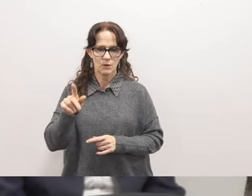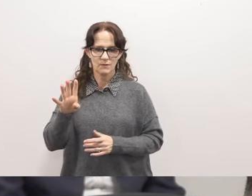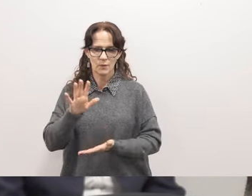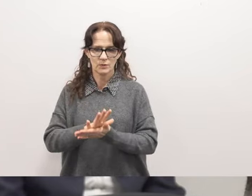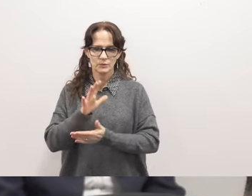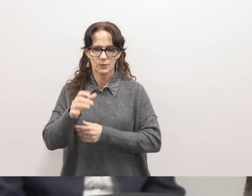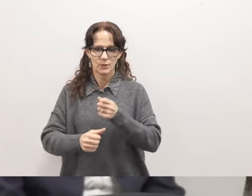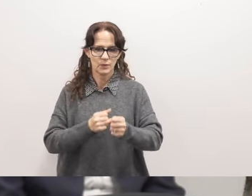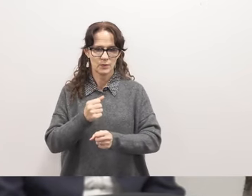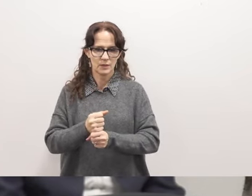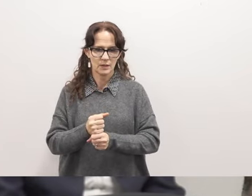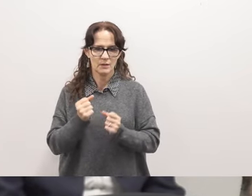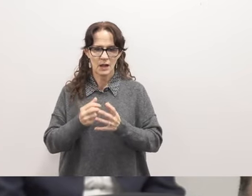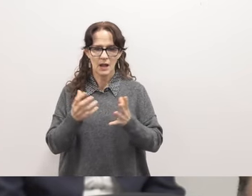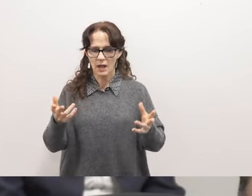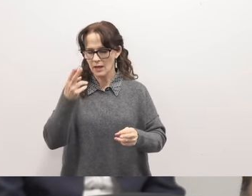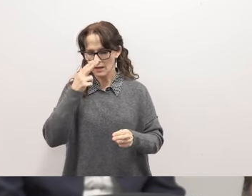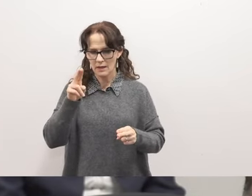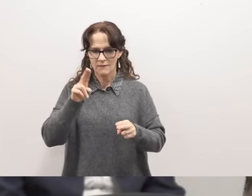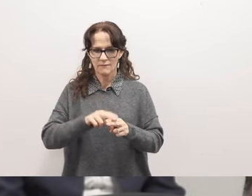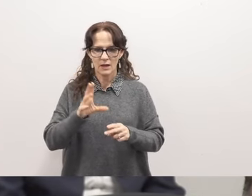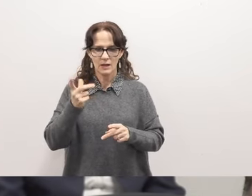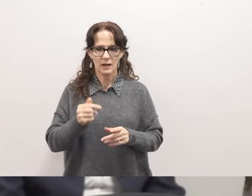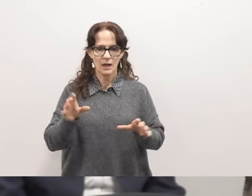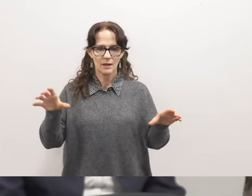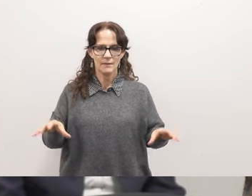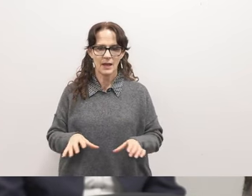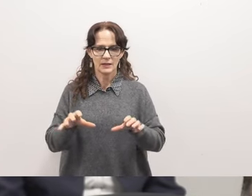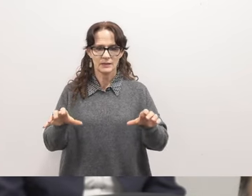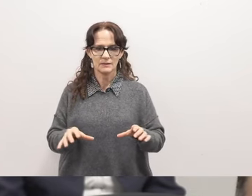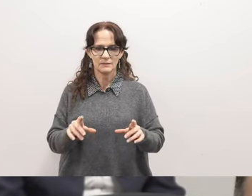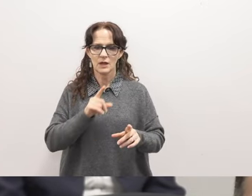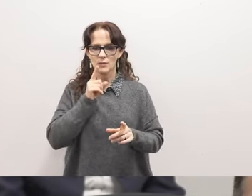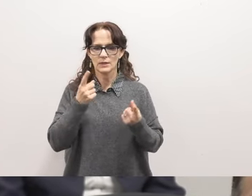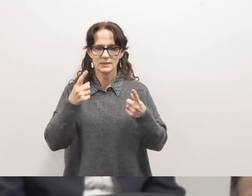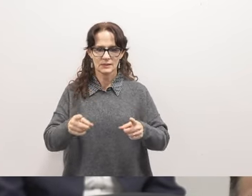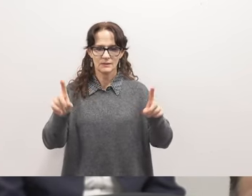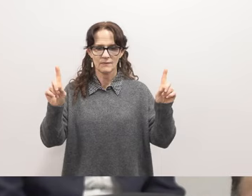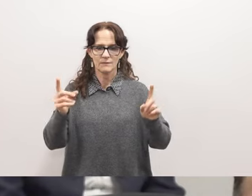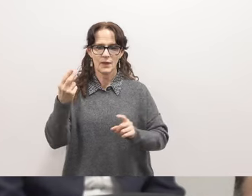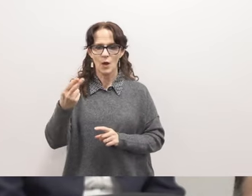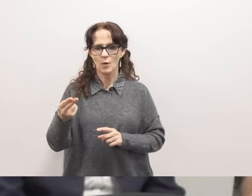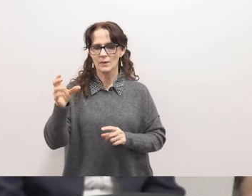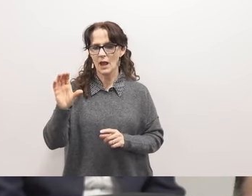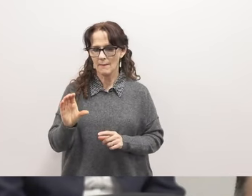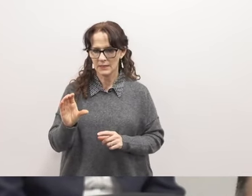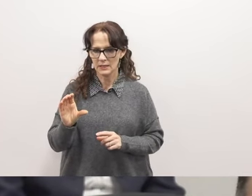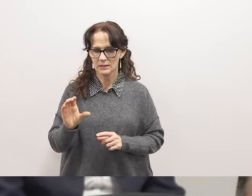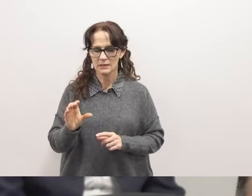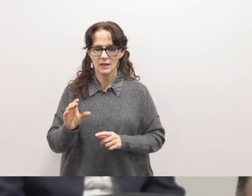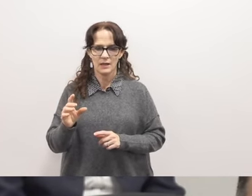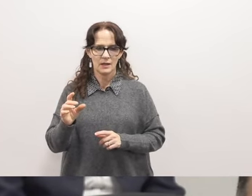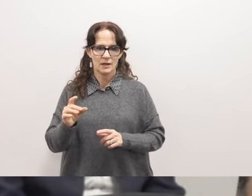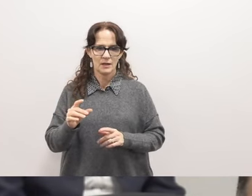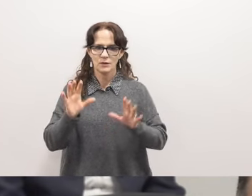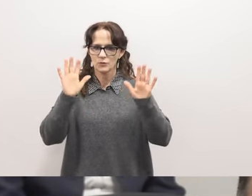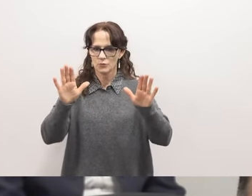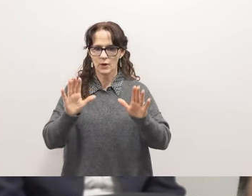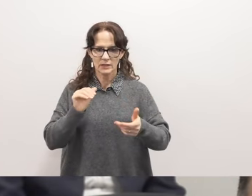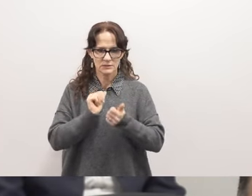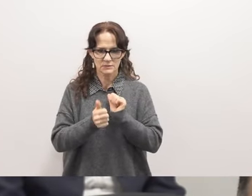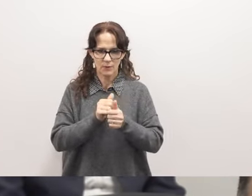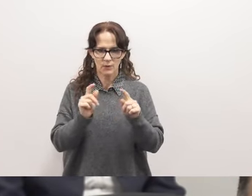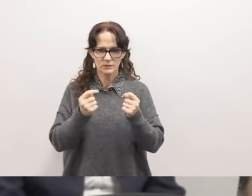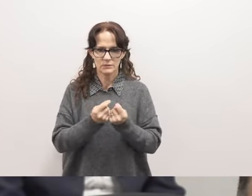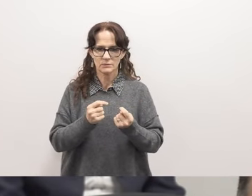with lots of fun club activities and incredibly successful homecoming thriving sports teams amazing cultural